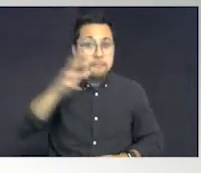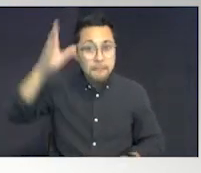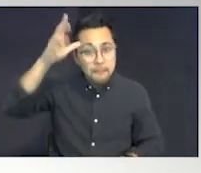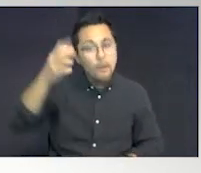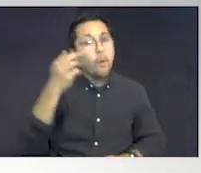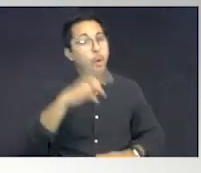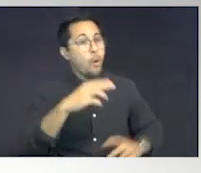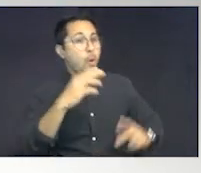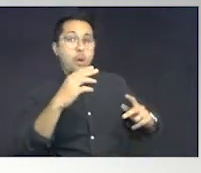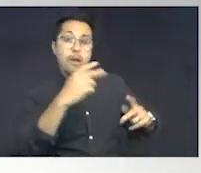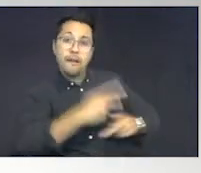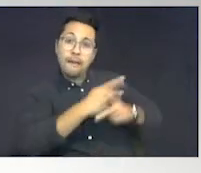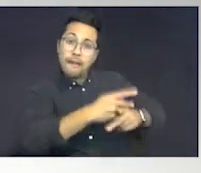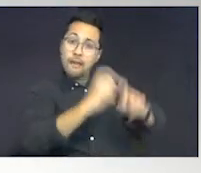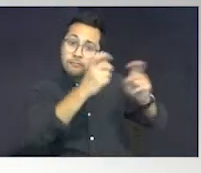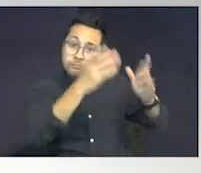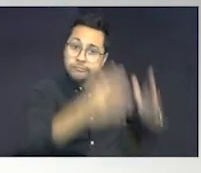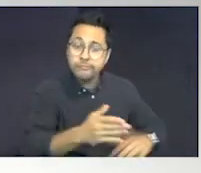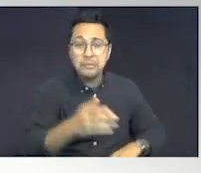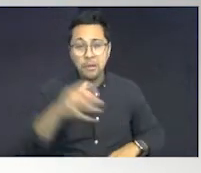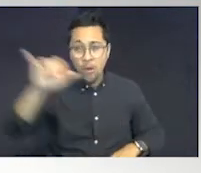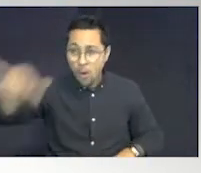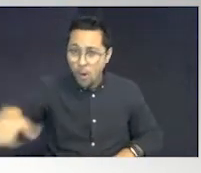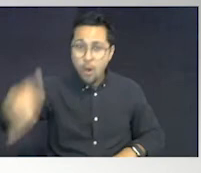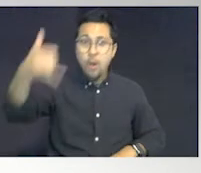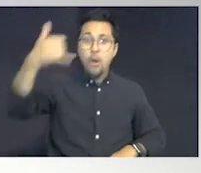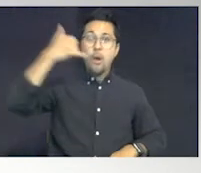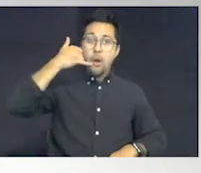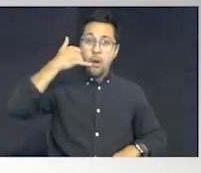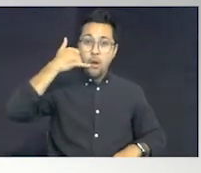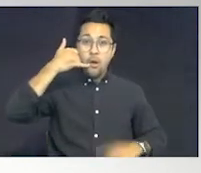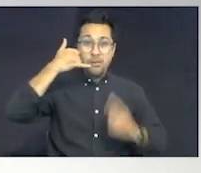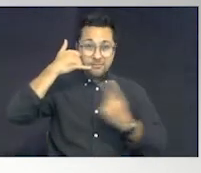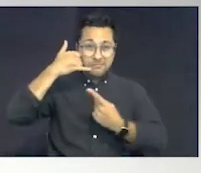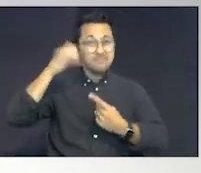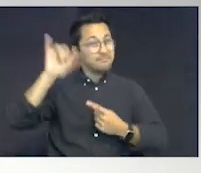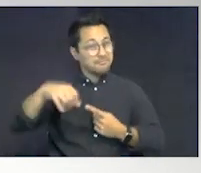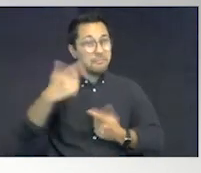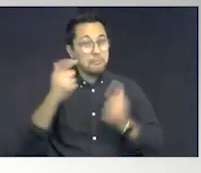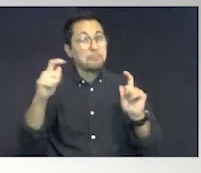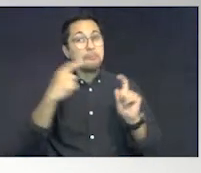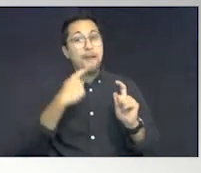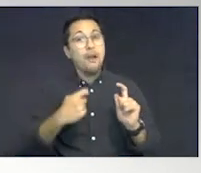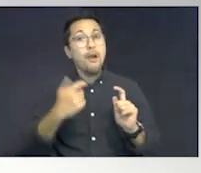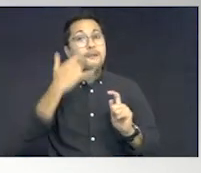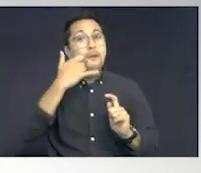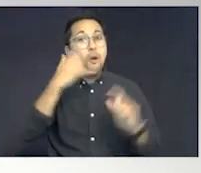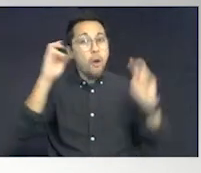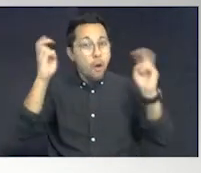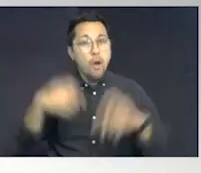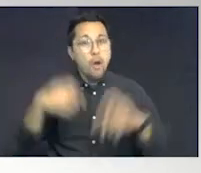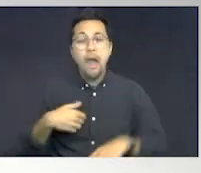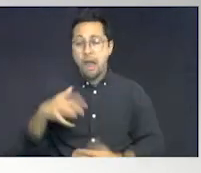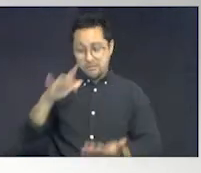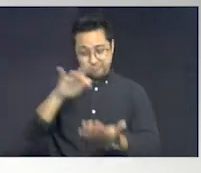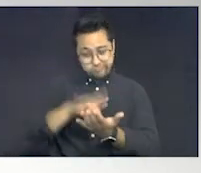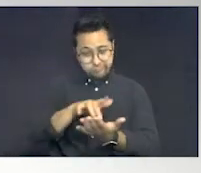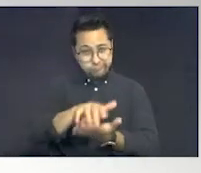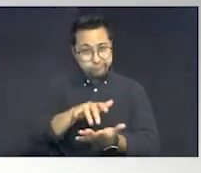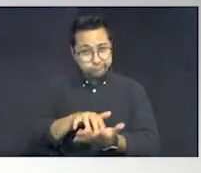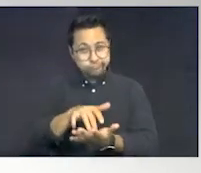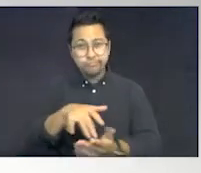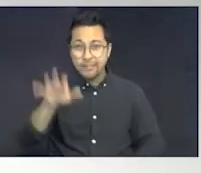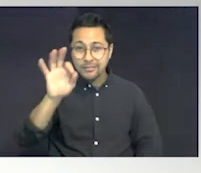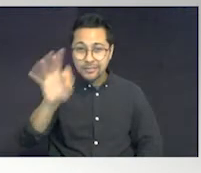caregiver, pick up that big red phone and hit 9-1